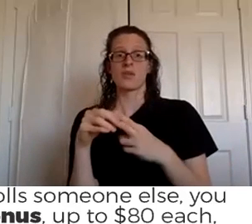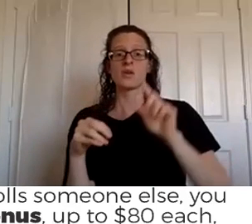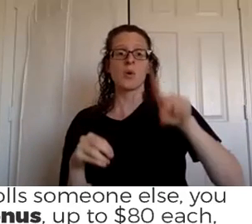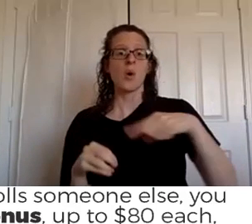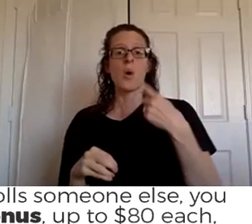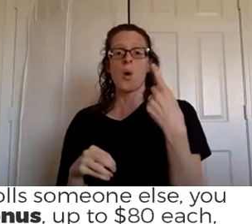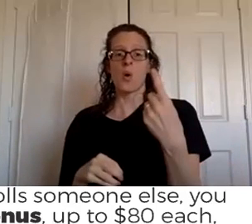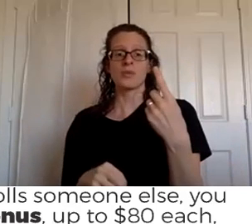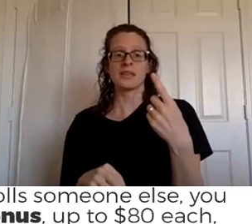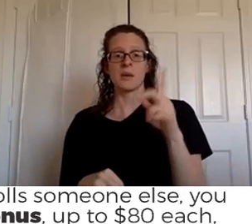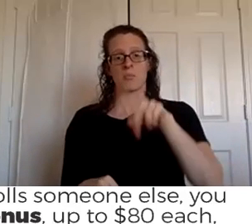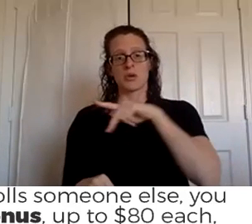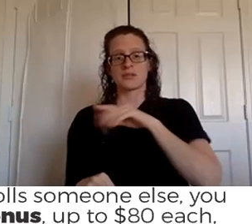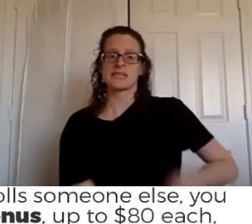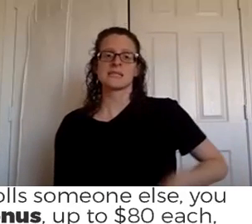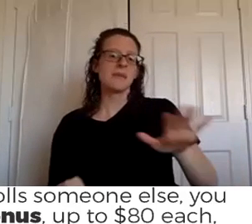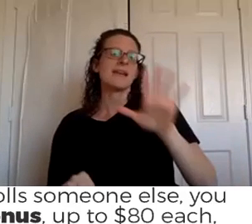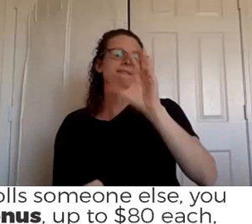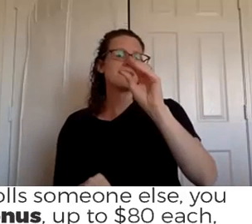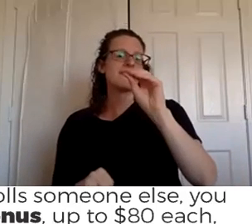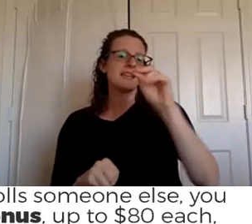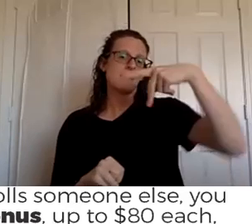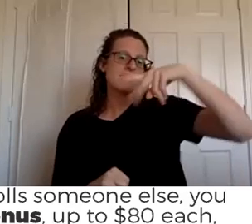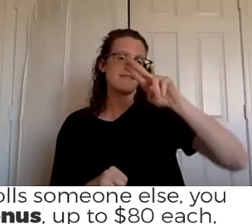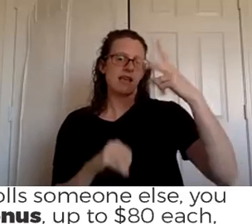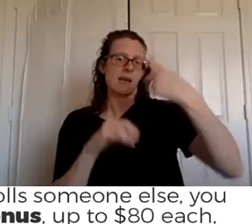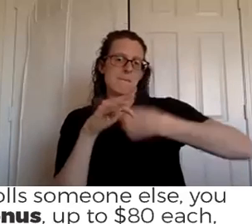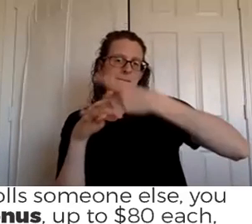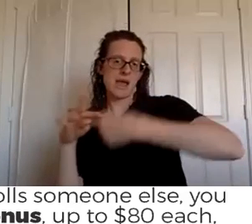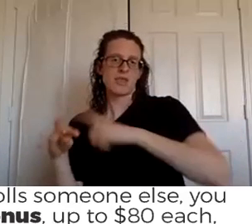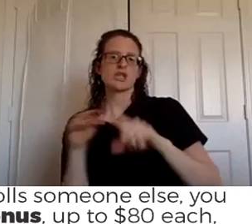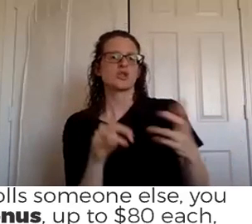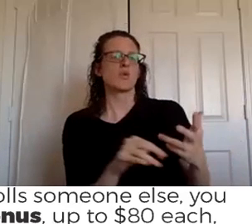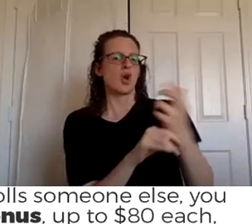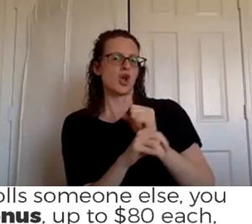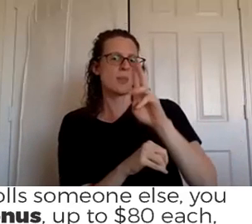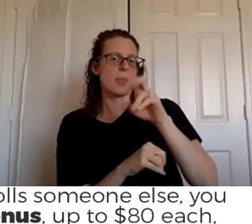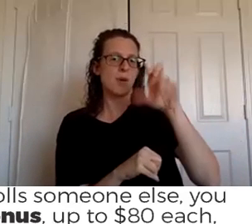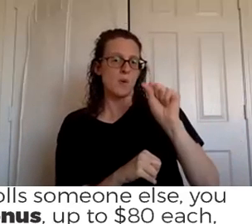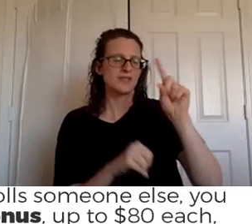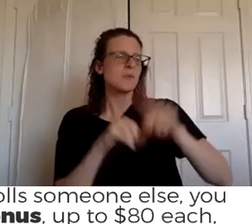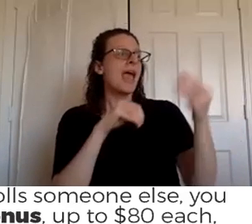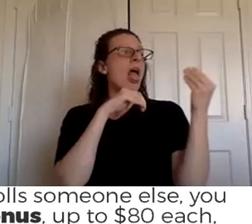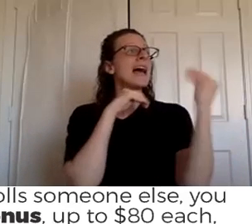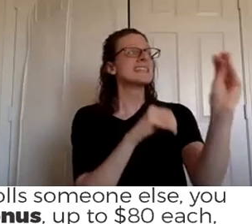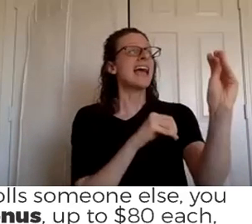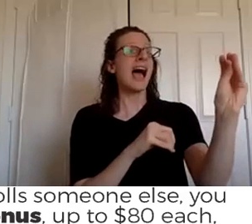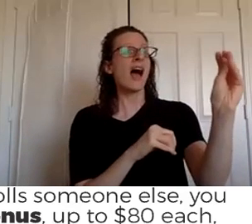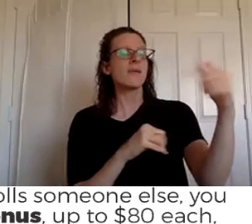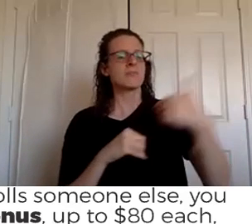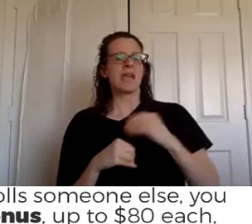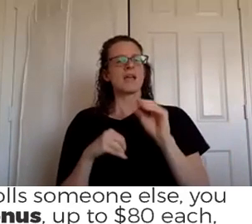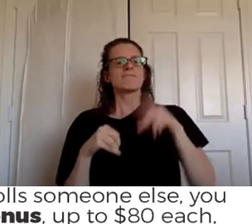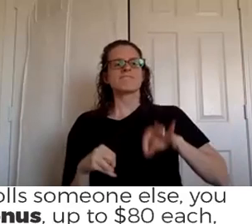personally spend fifty dollars 50 pv in that month to get these um bonuses so when um